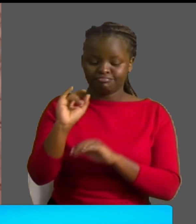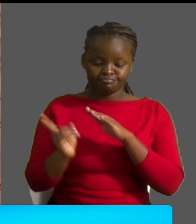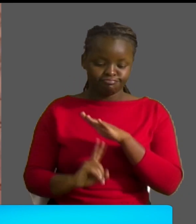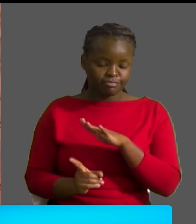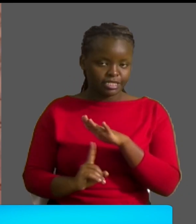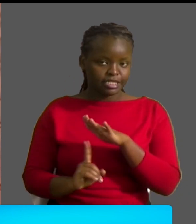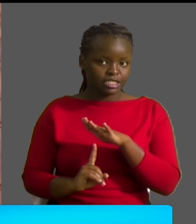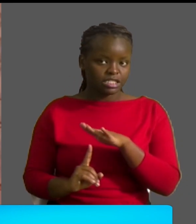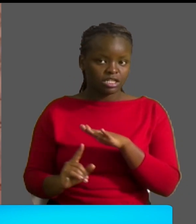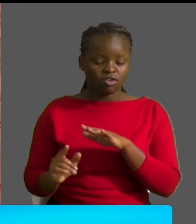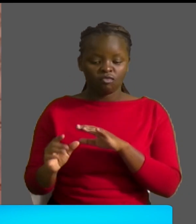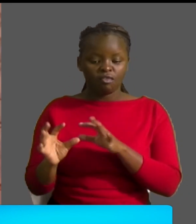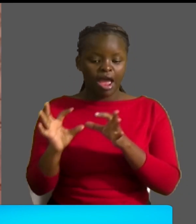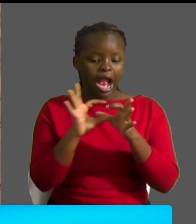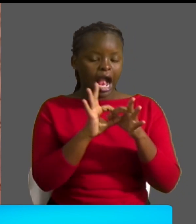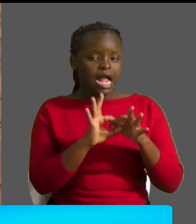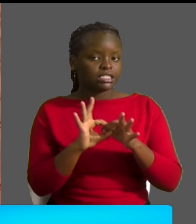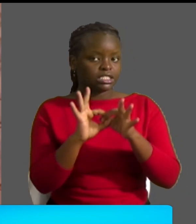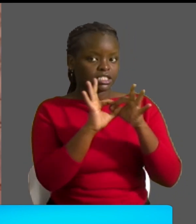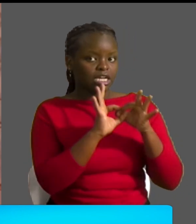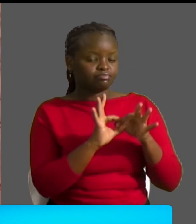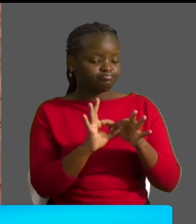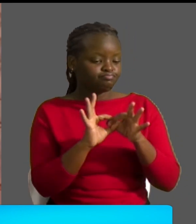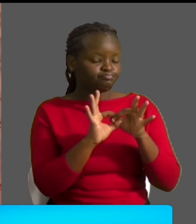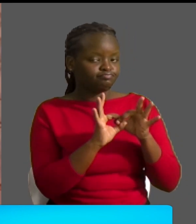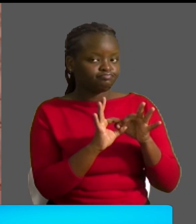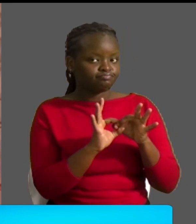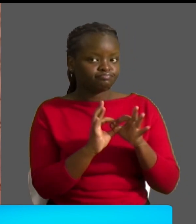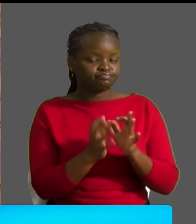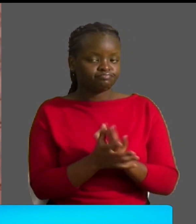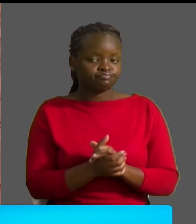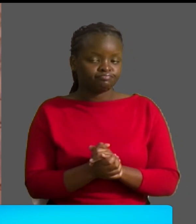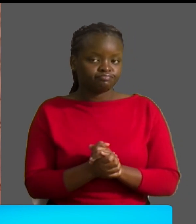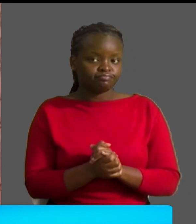Culture, Arts and Heritage.